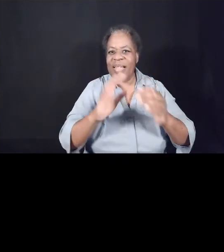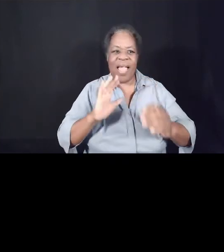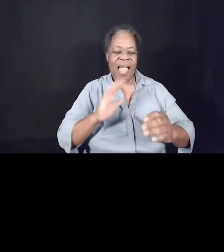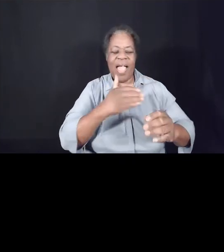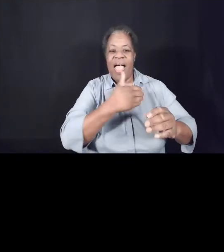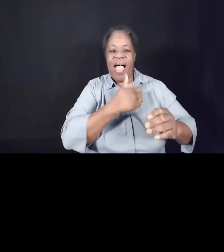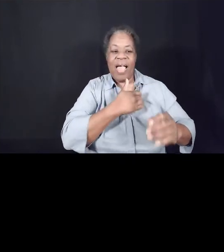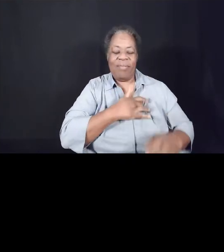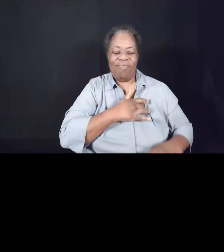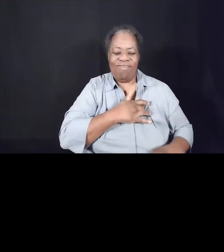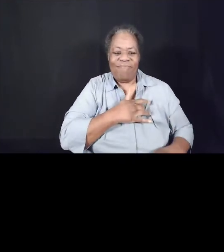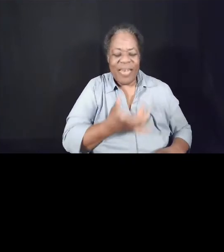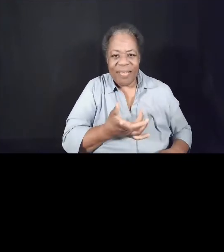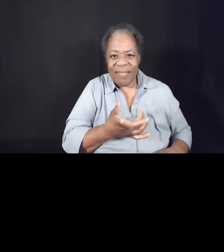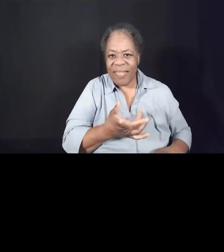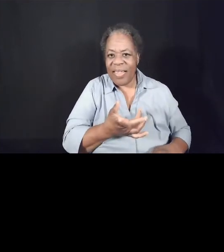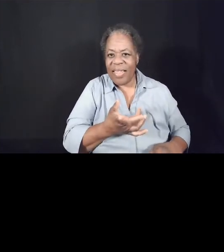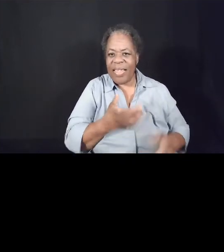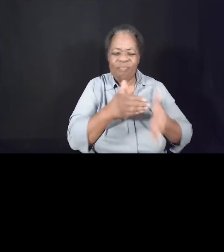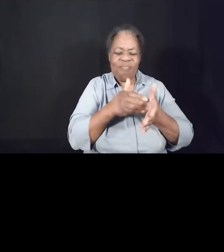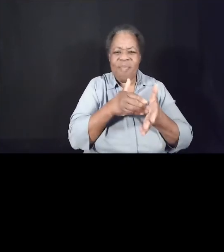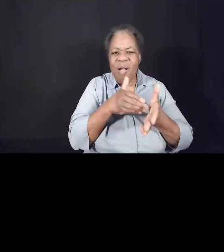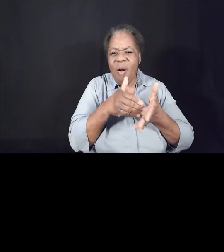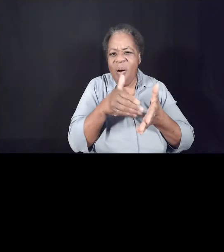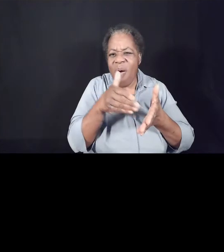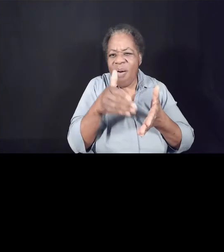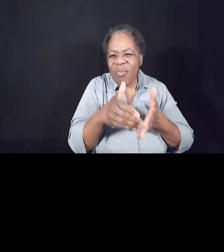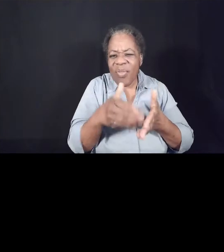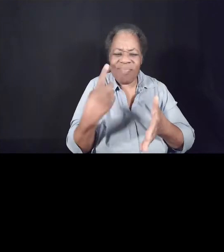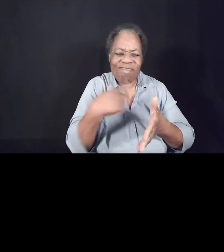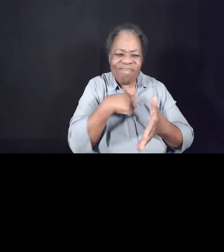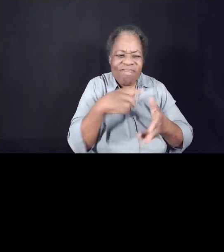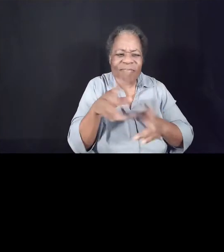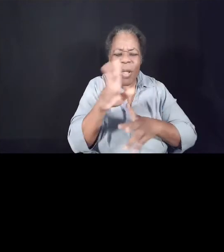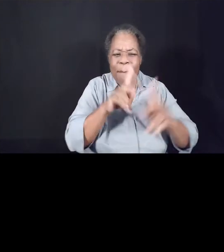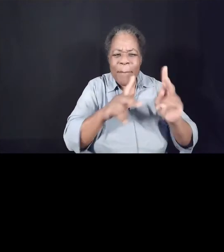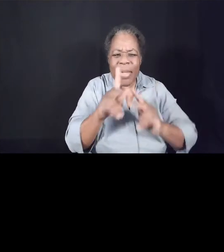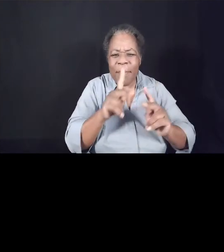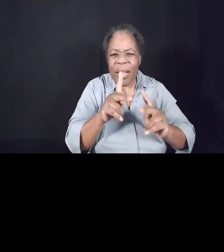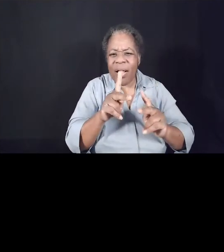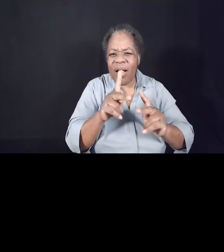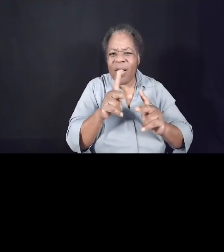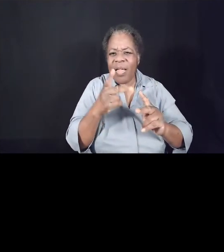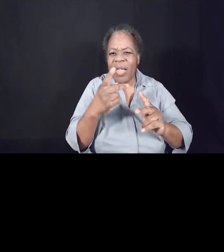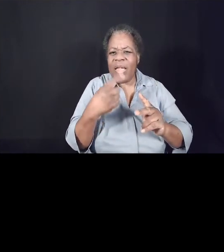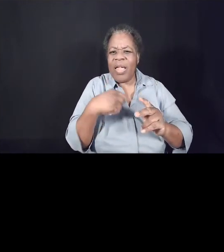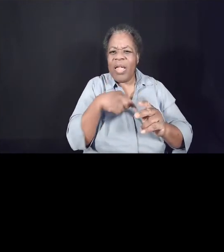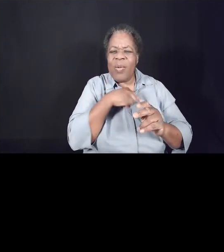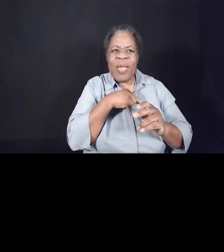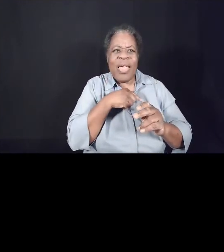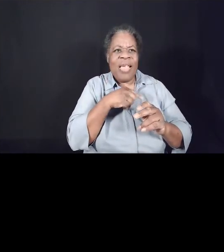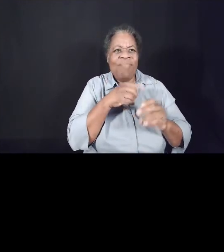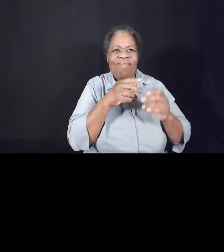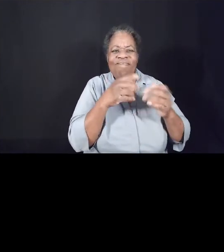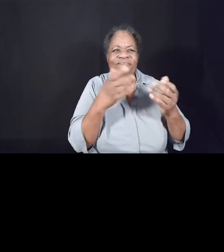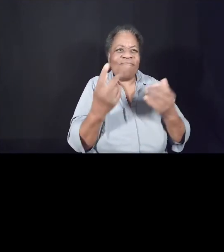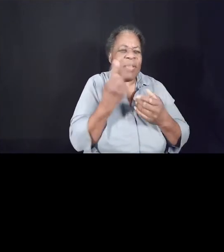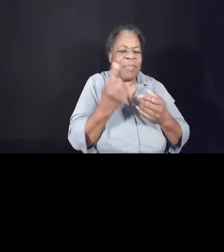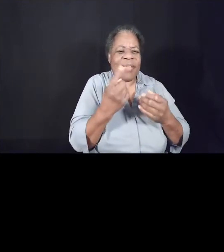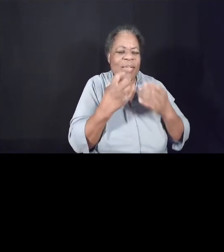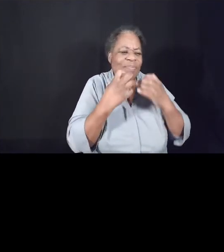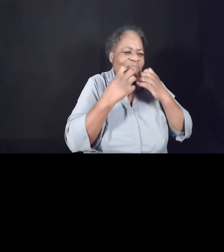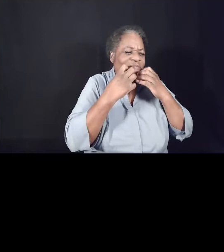often as people is that we put more value sometimes in animals